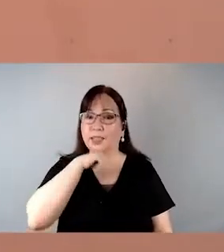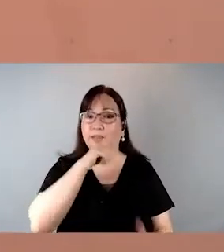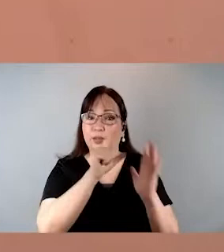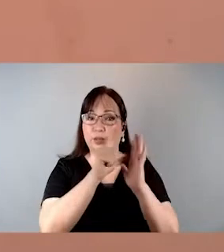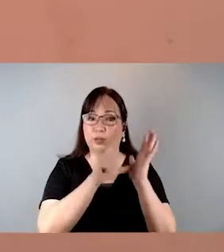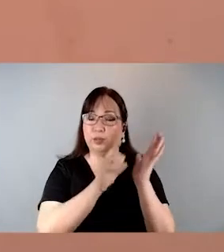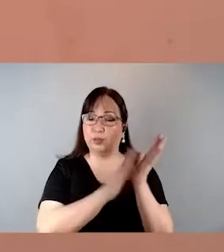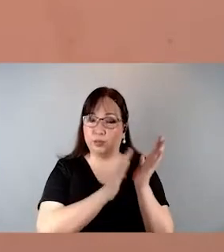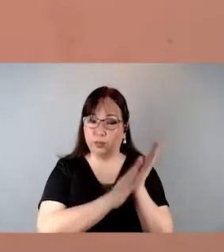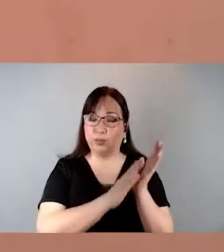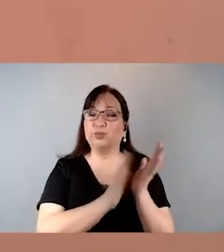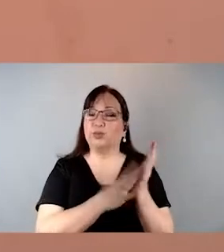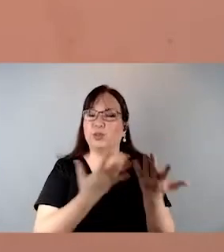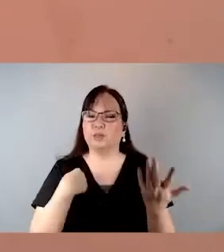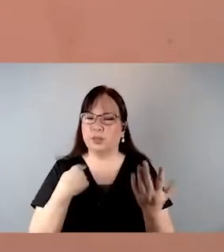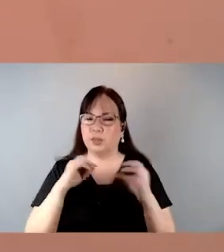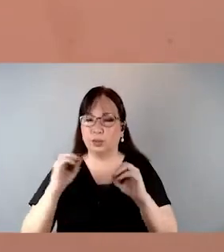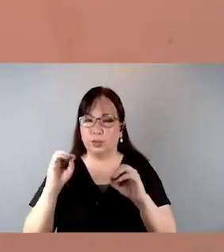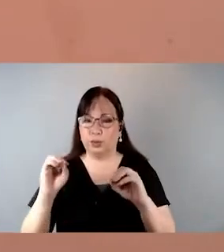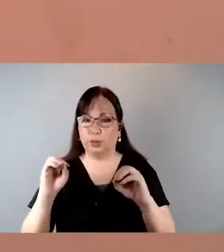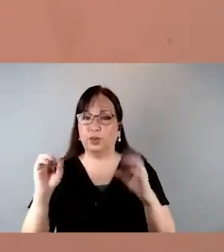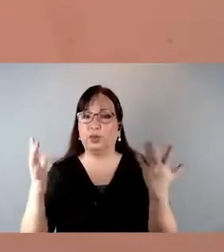where I teach children's rights.